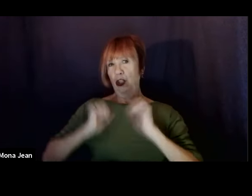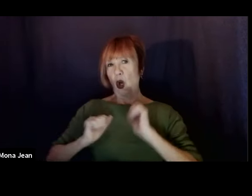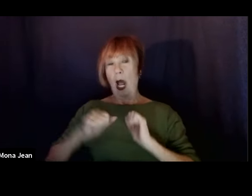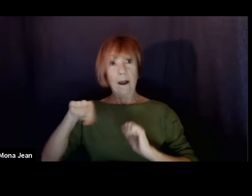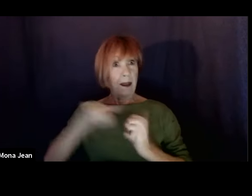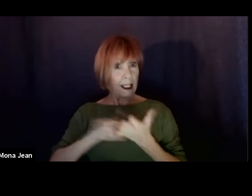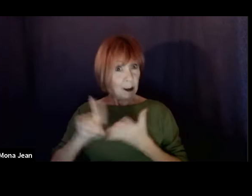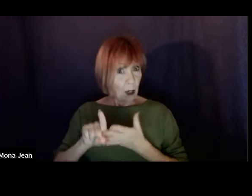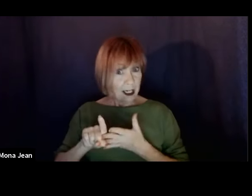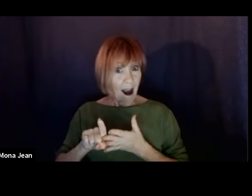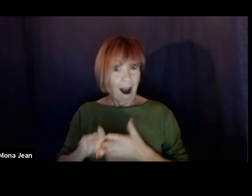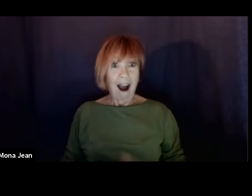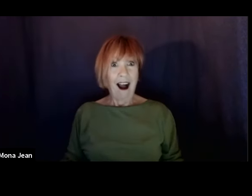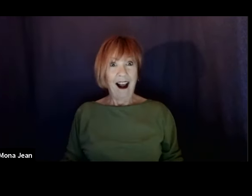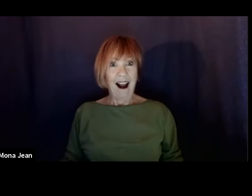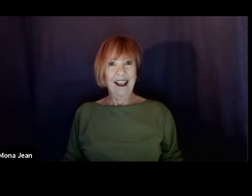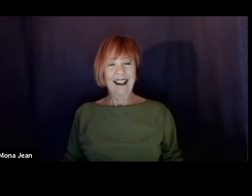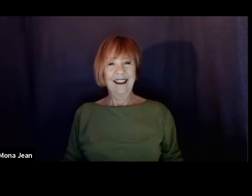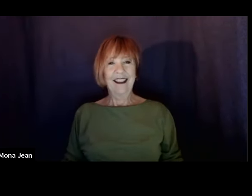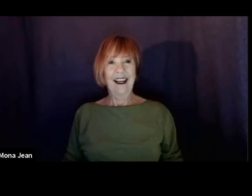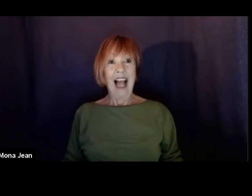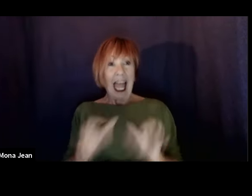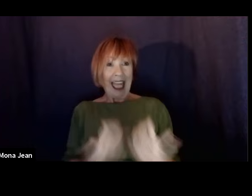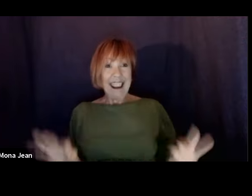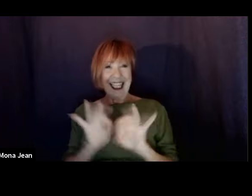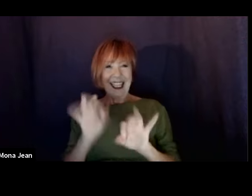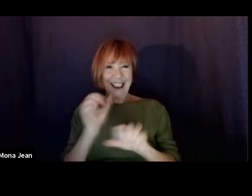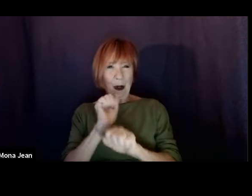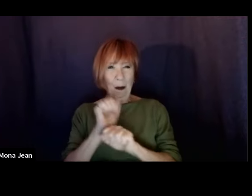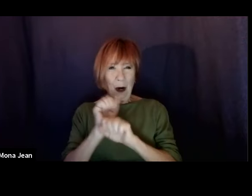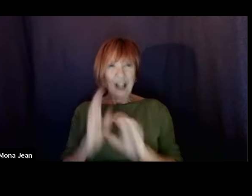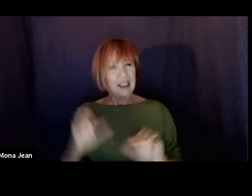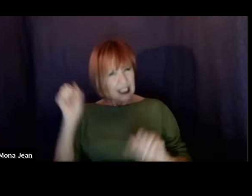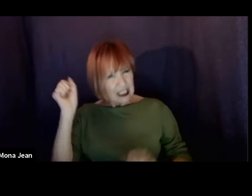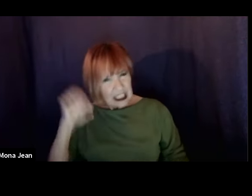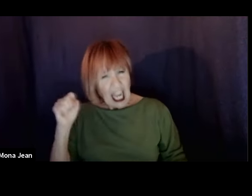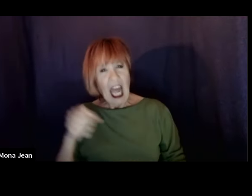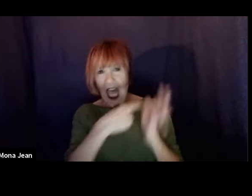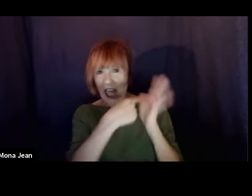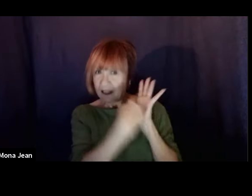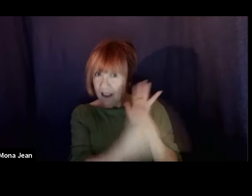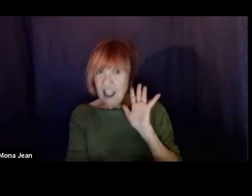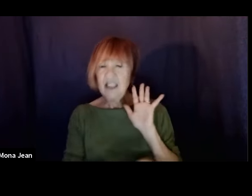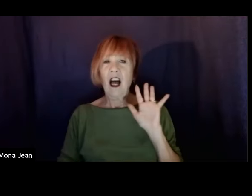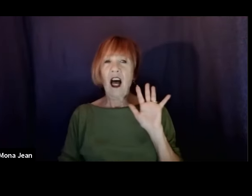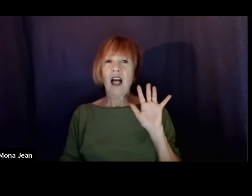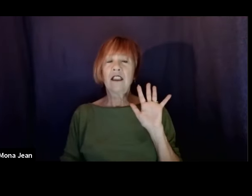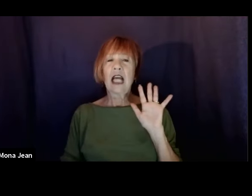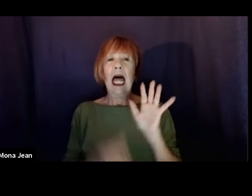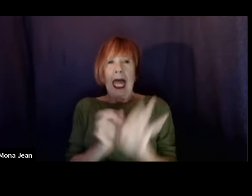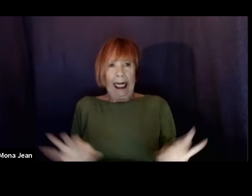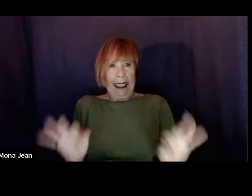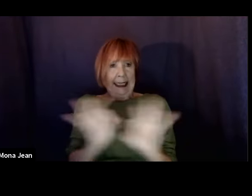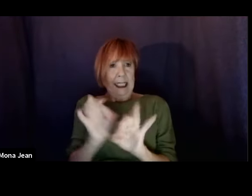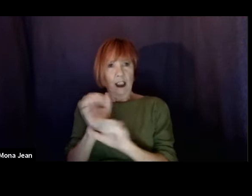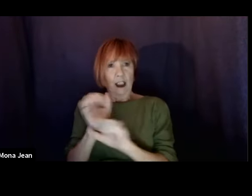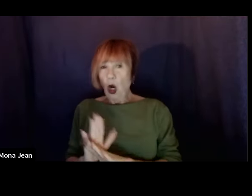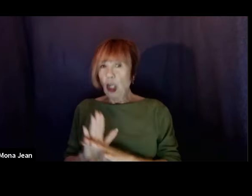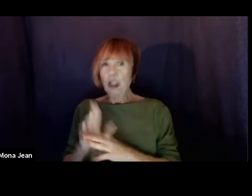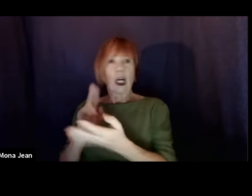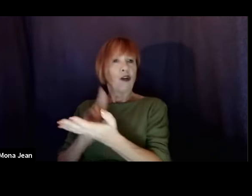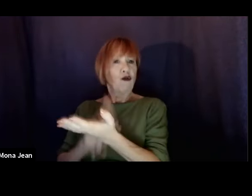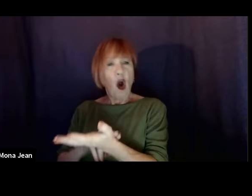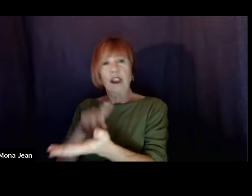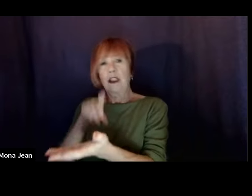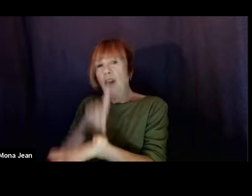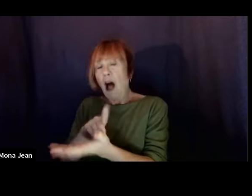this week, it's essential workers. Yeah, these guys, you know, essential workers, whether they're a nurse, a doctor,